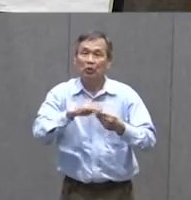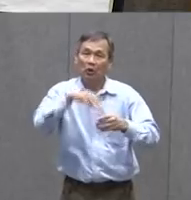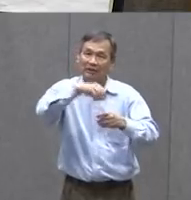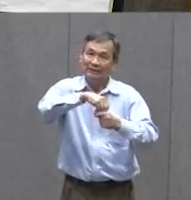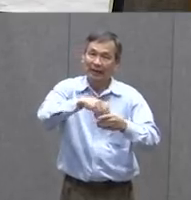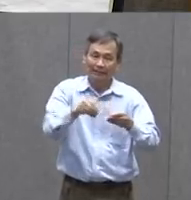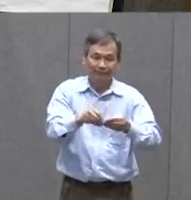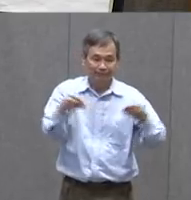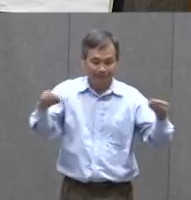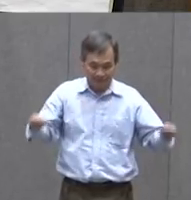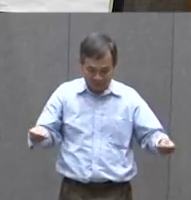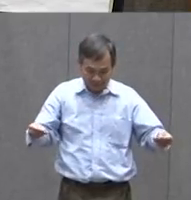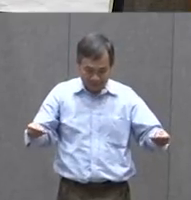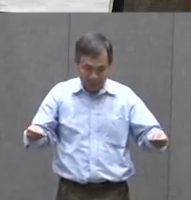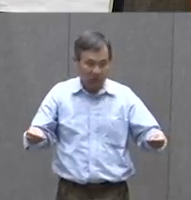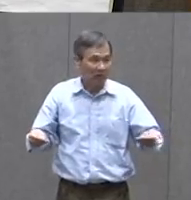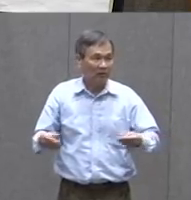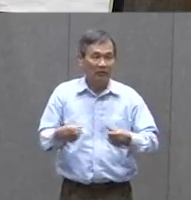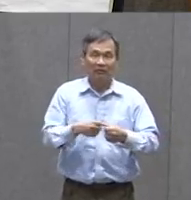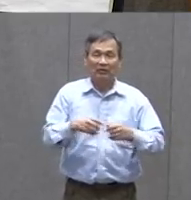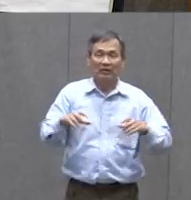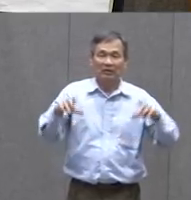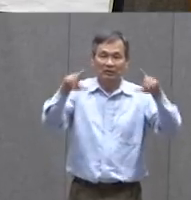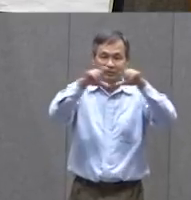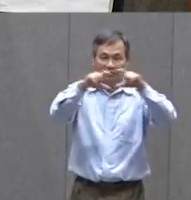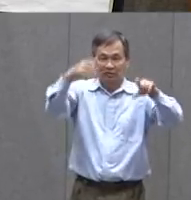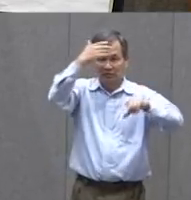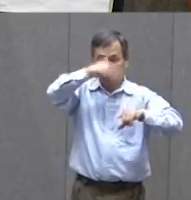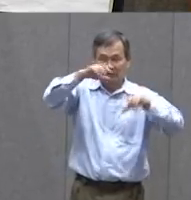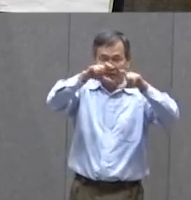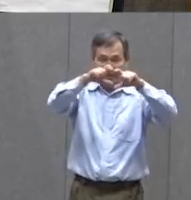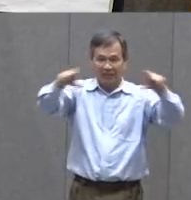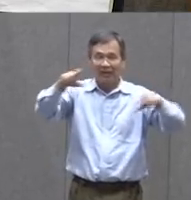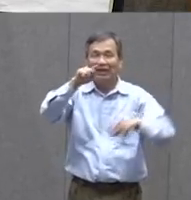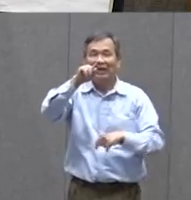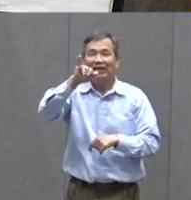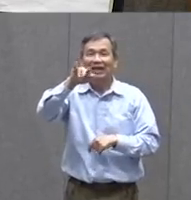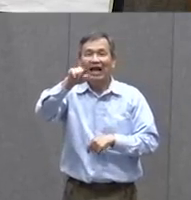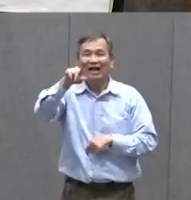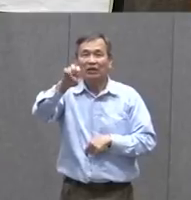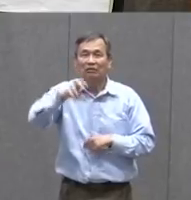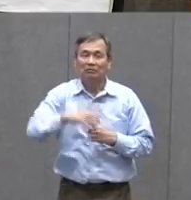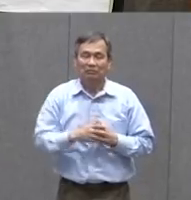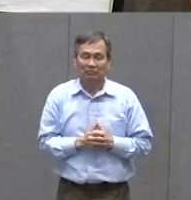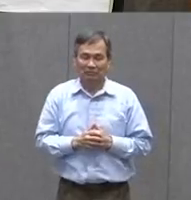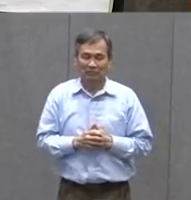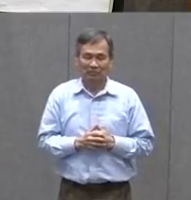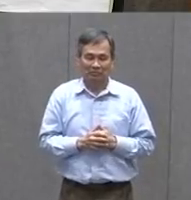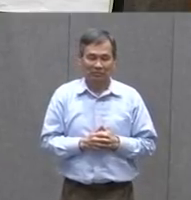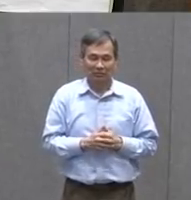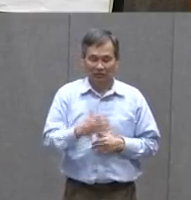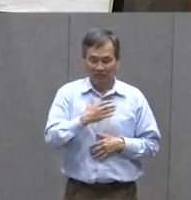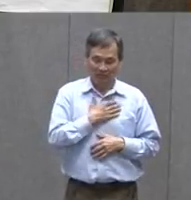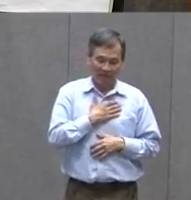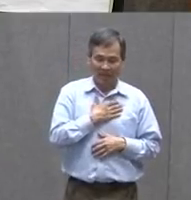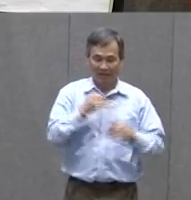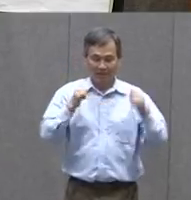The First Thing That I'm Going To Write On Here Is The Title That I Chose To Write For My Play